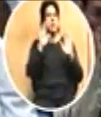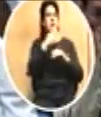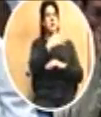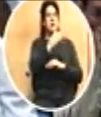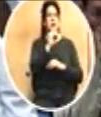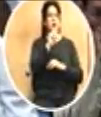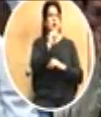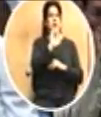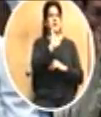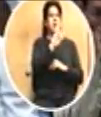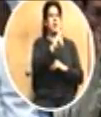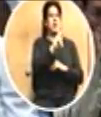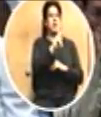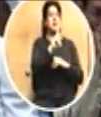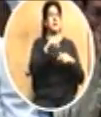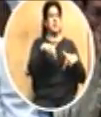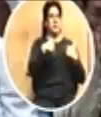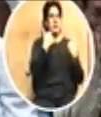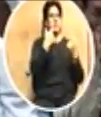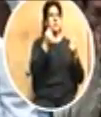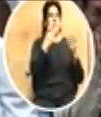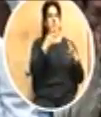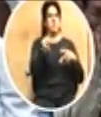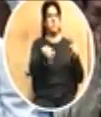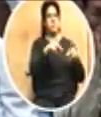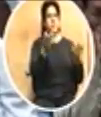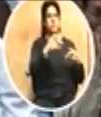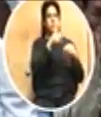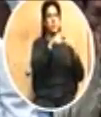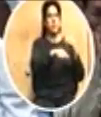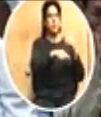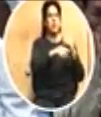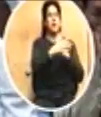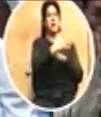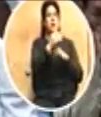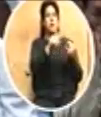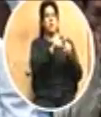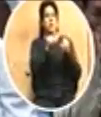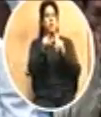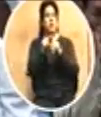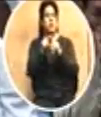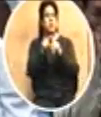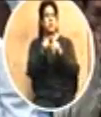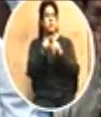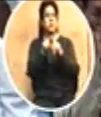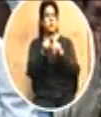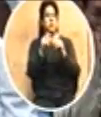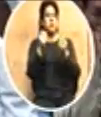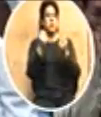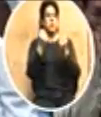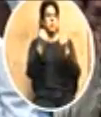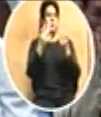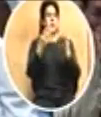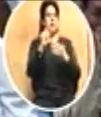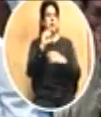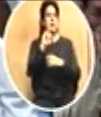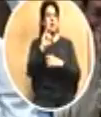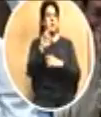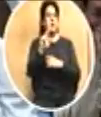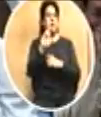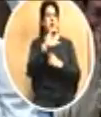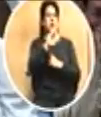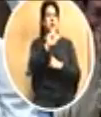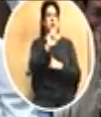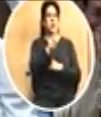many El Pasoans and also many air crewmen that I